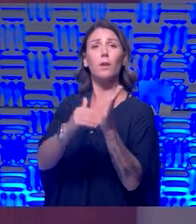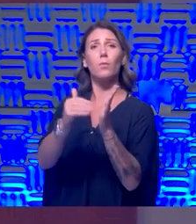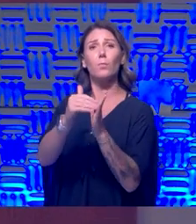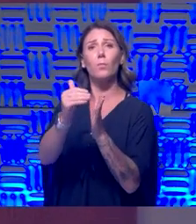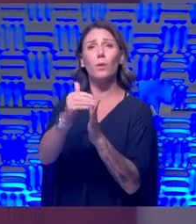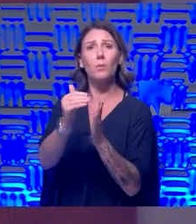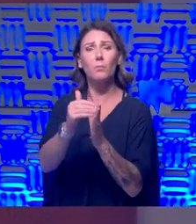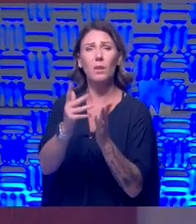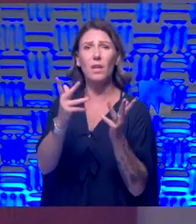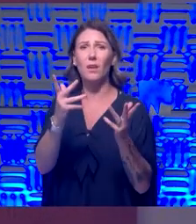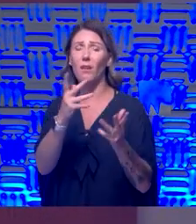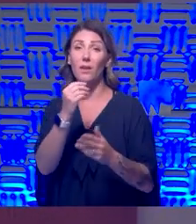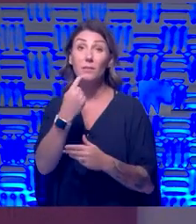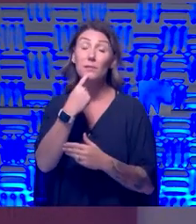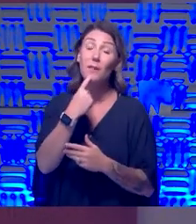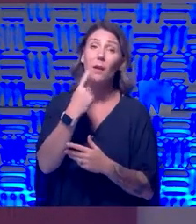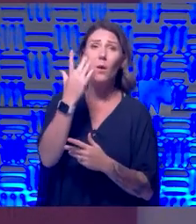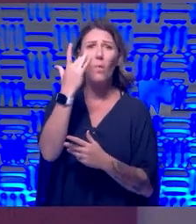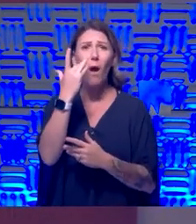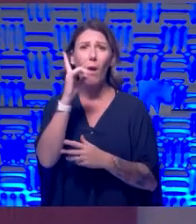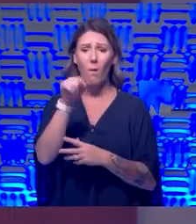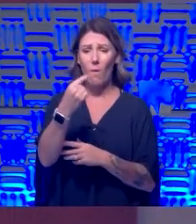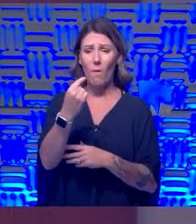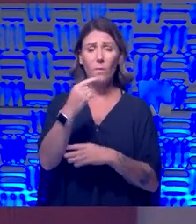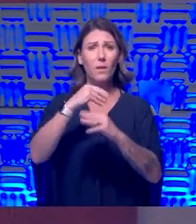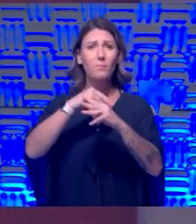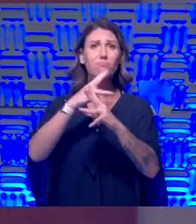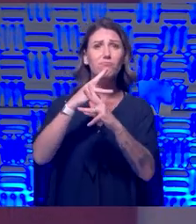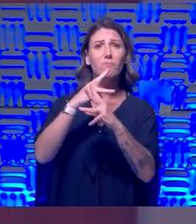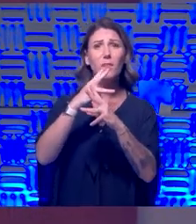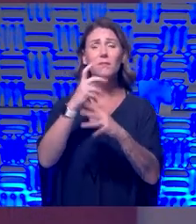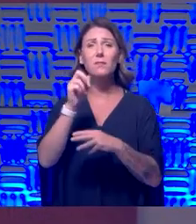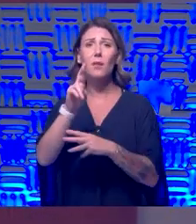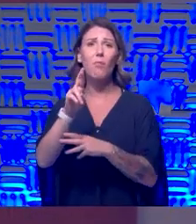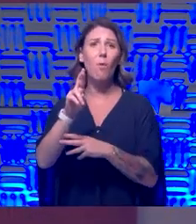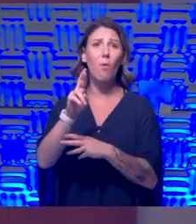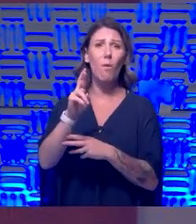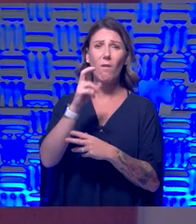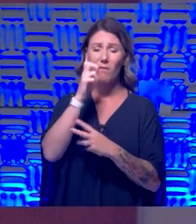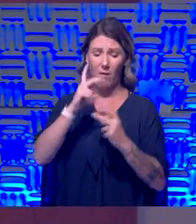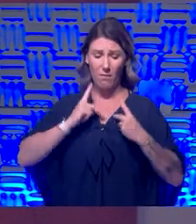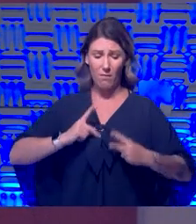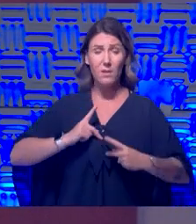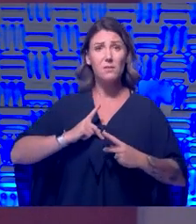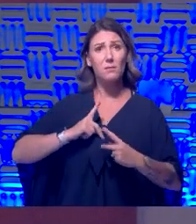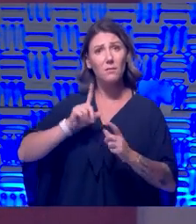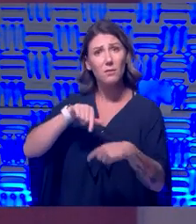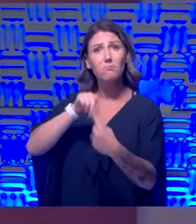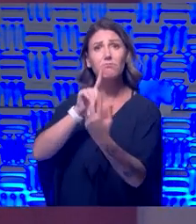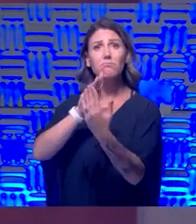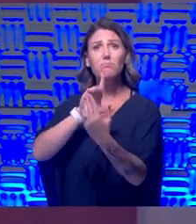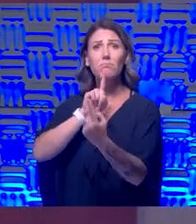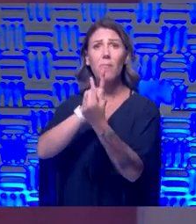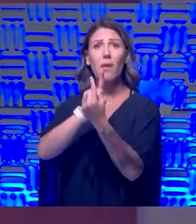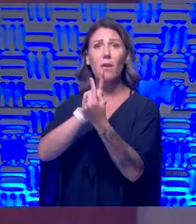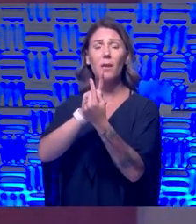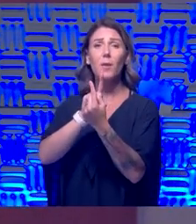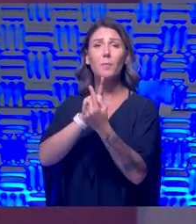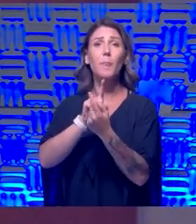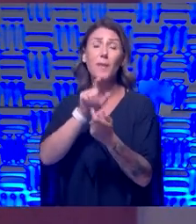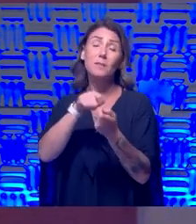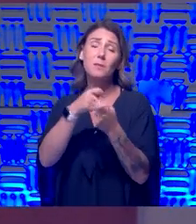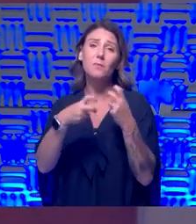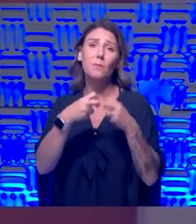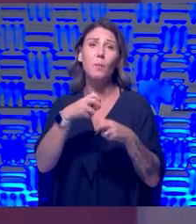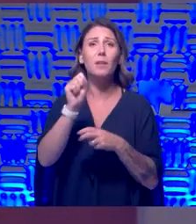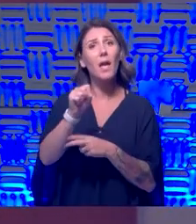why are they visiting only by, you know, FaceTime or whatever. So yeah, that's a, that's a particular problem. So I would just tell them